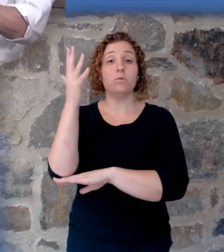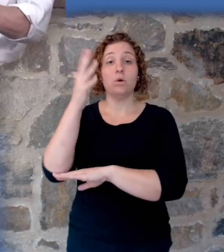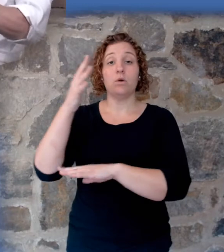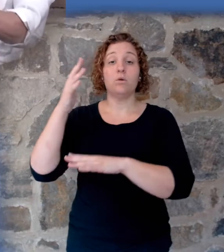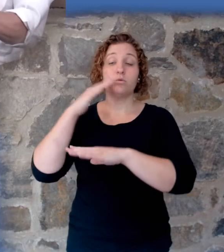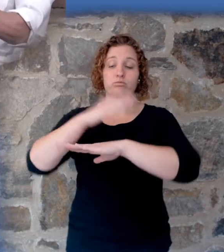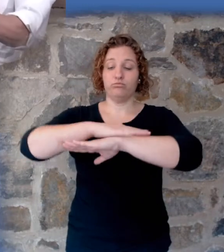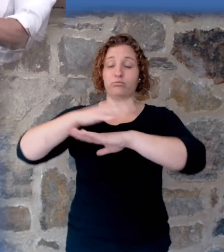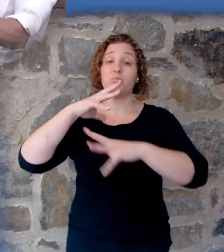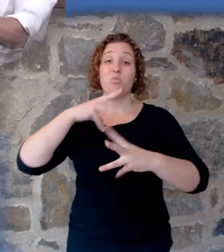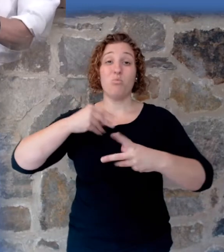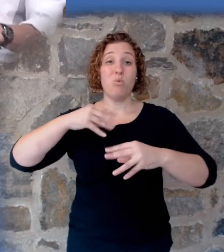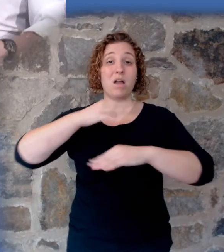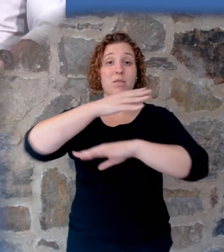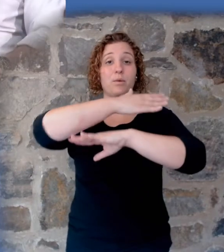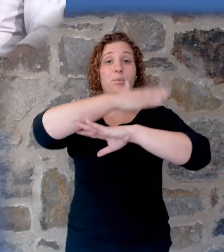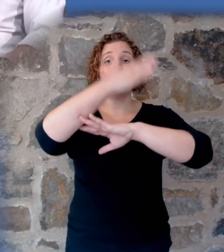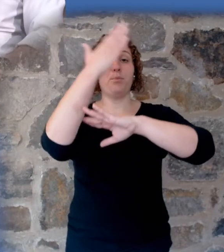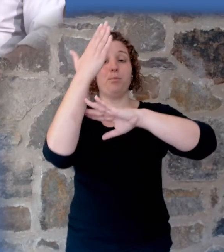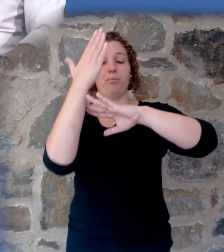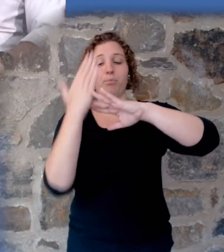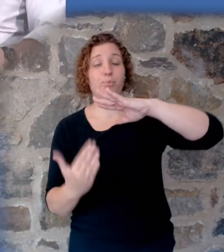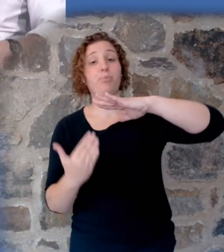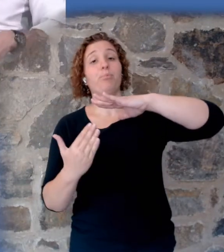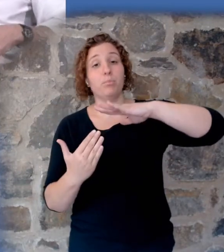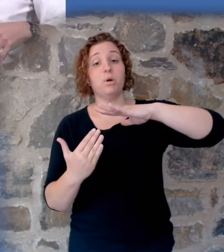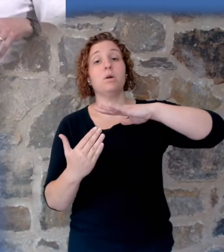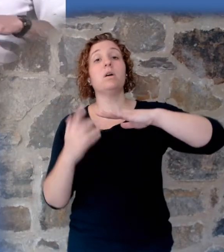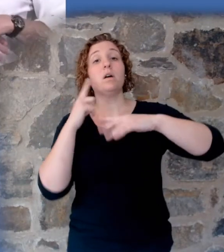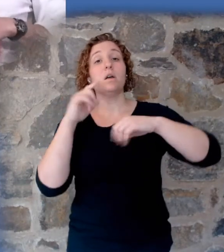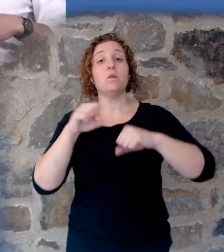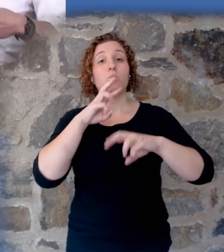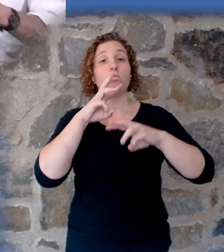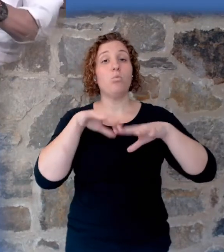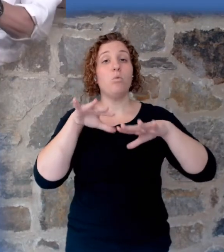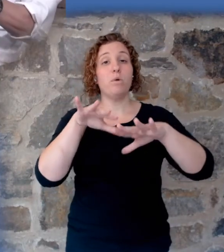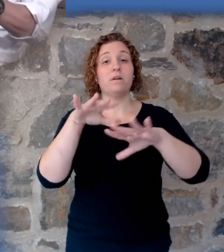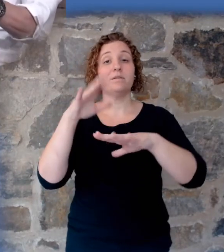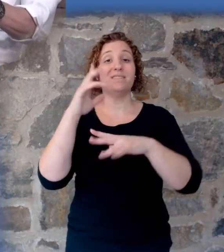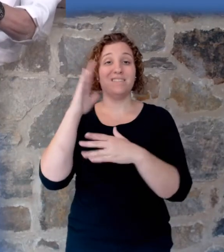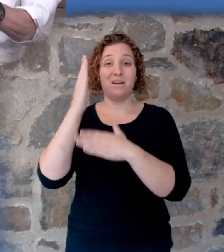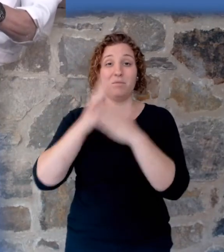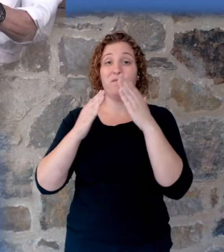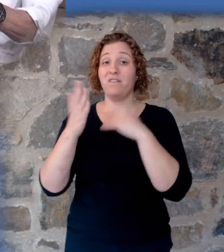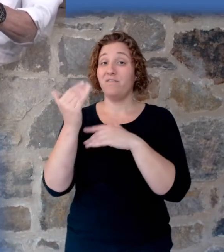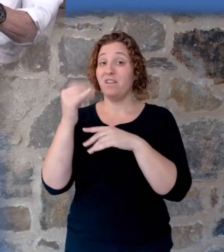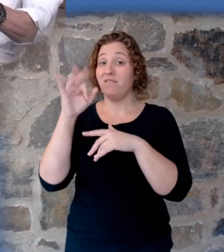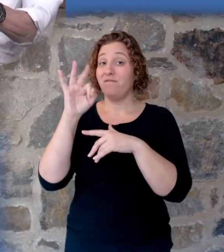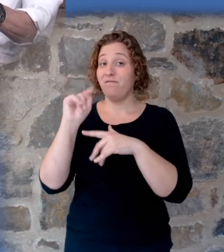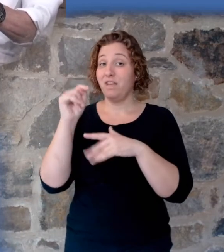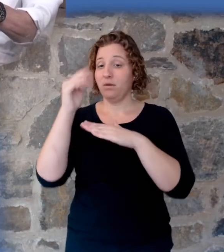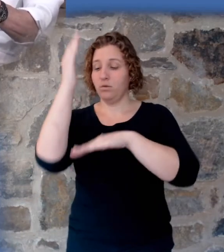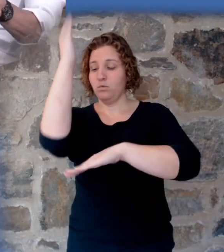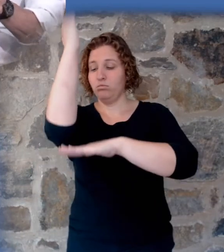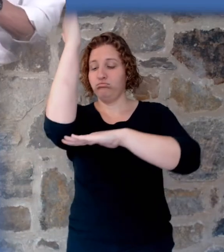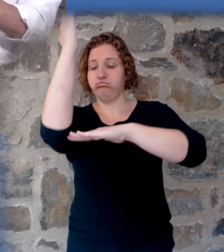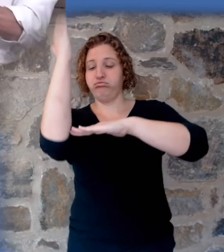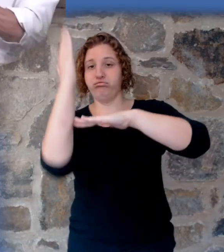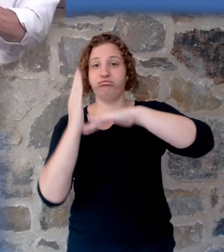basically bury themselves down into those mud layers, some as far as 15 feet deep into it.